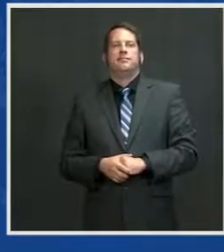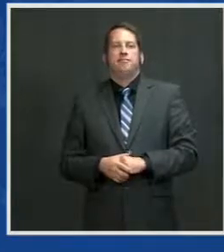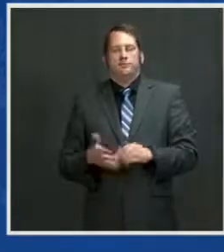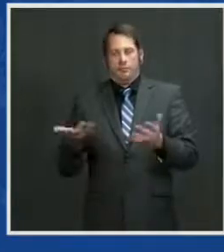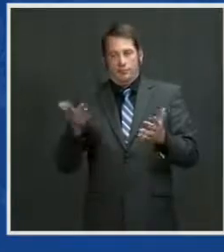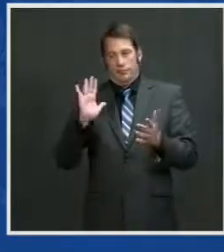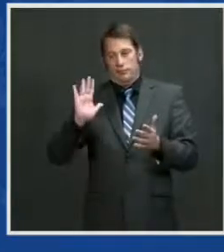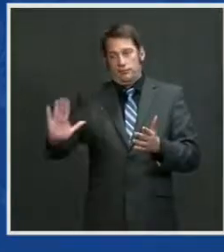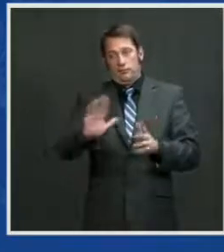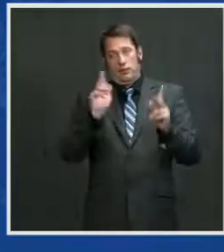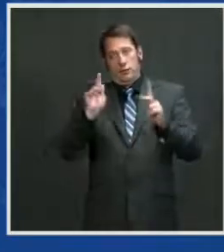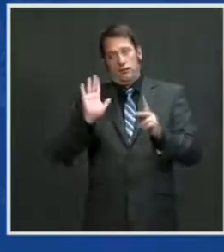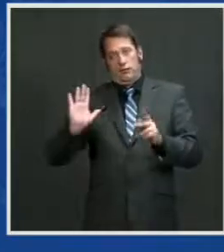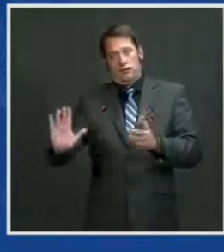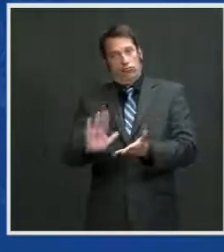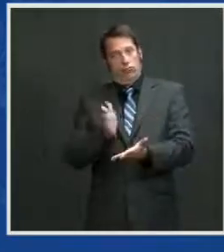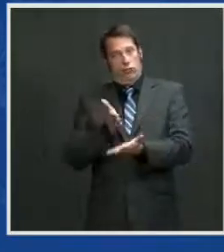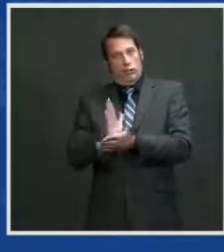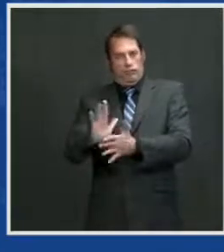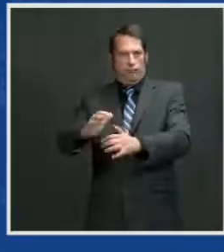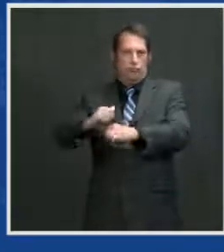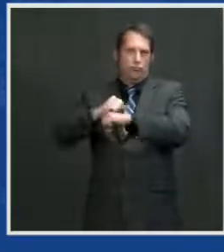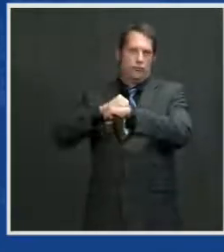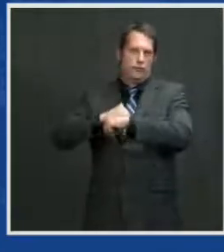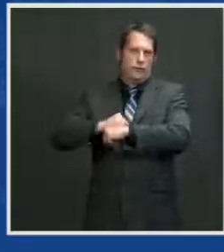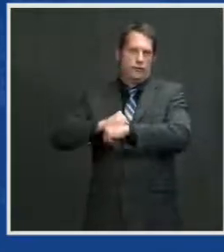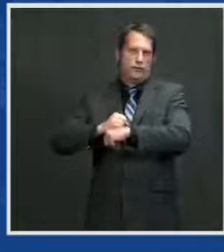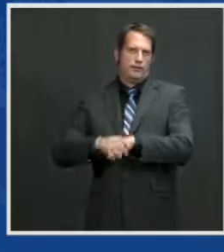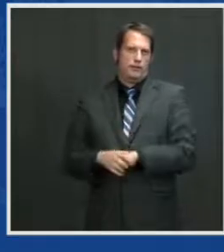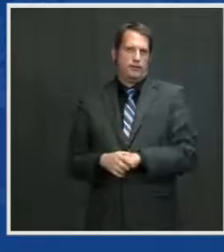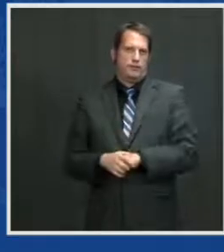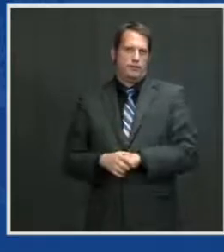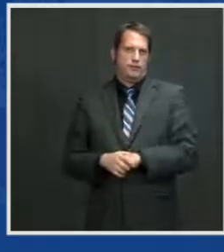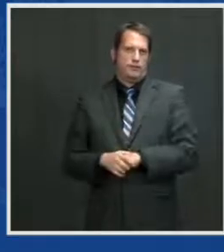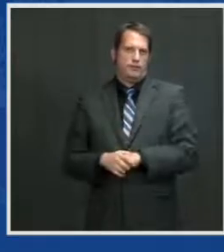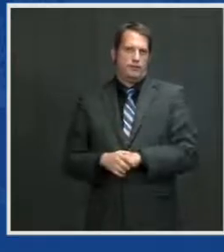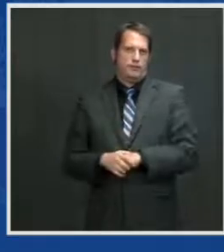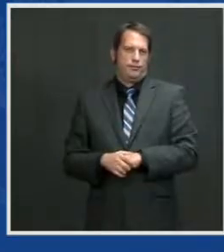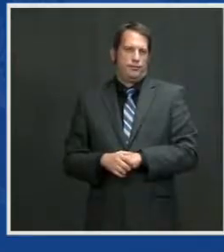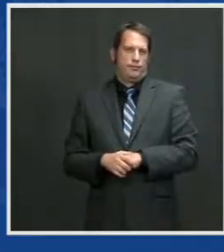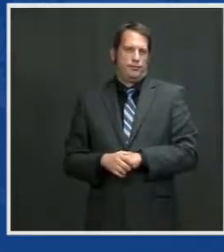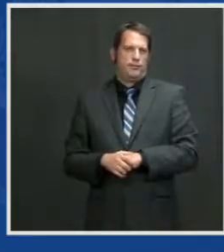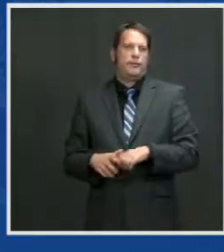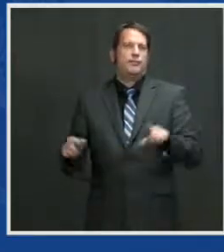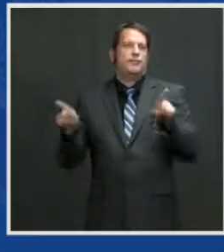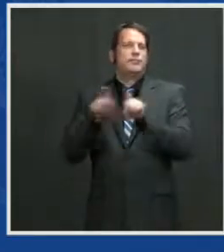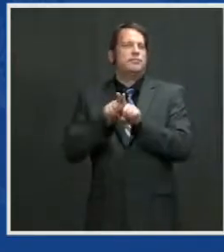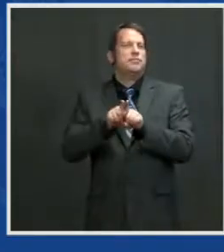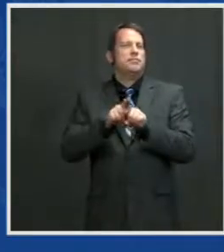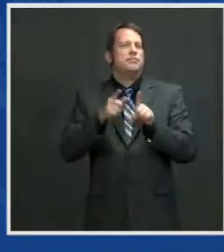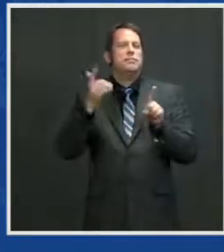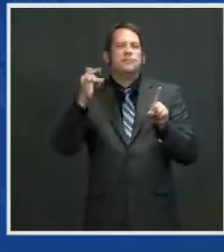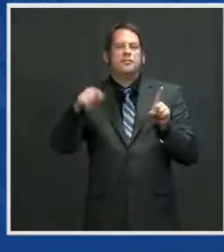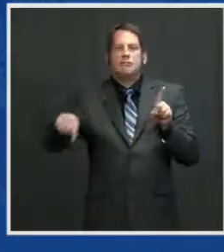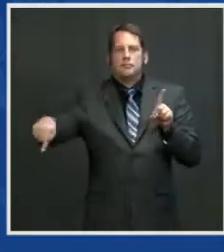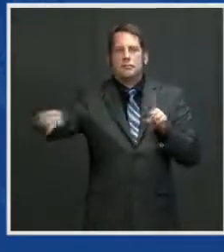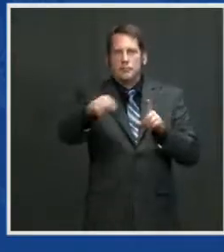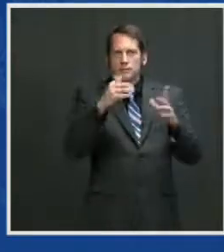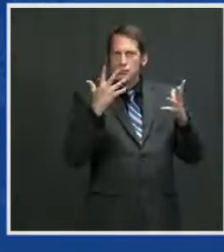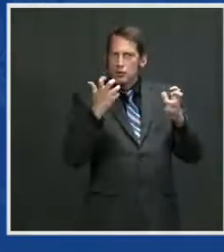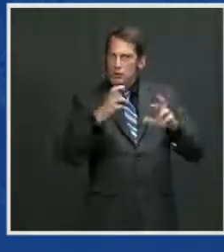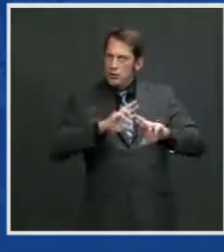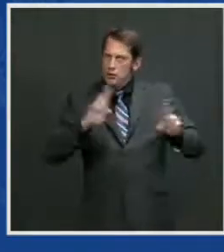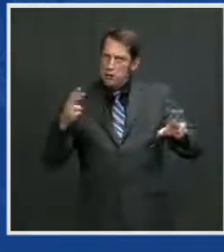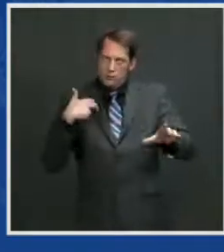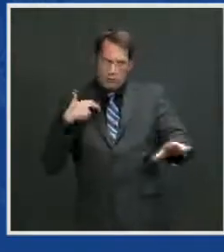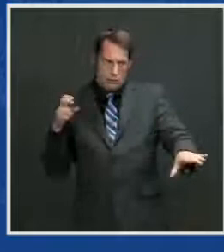It's the same reason so many of you signed up to serve, to proudly defend and honor the